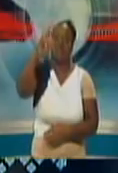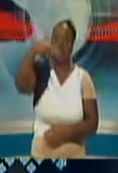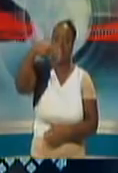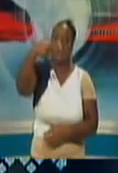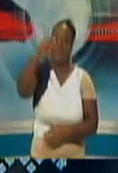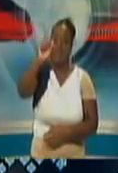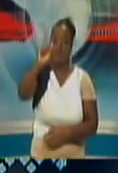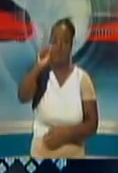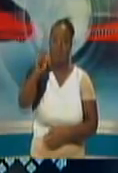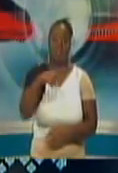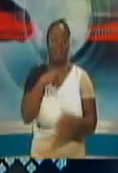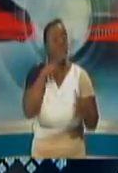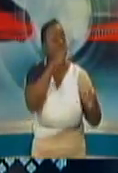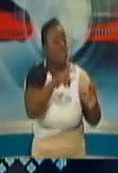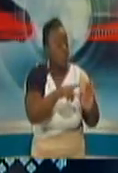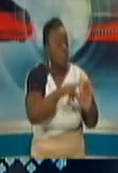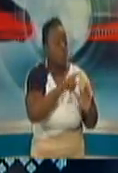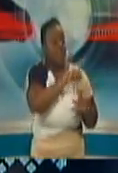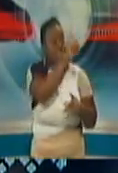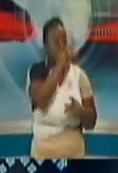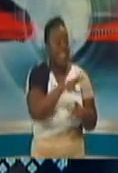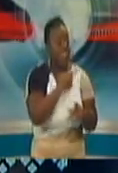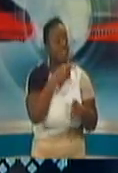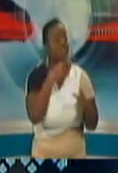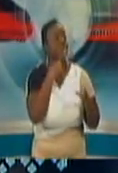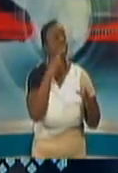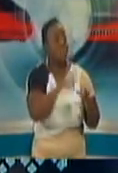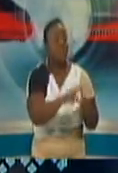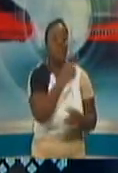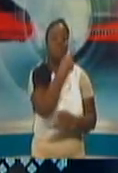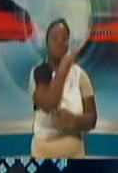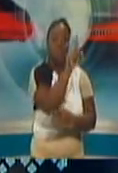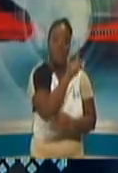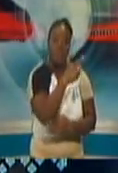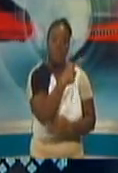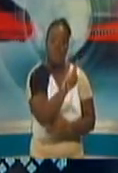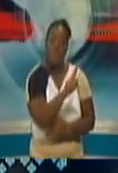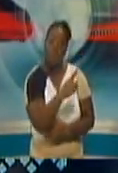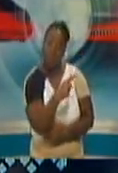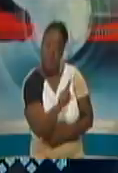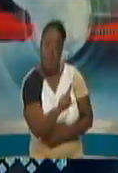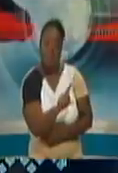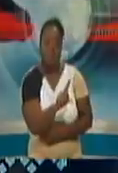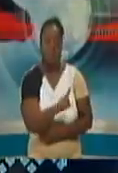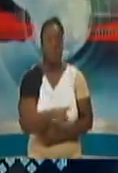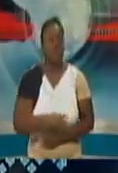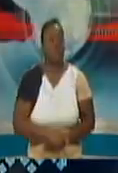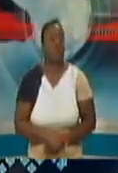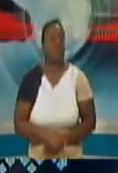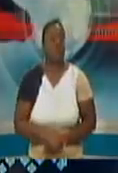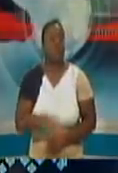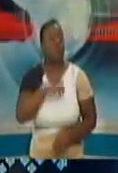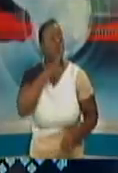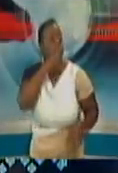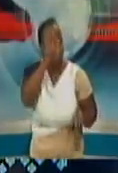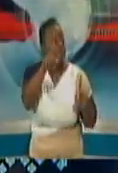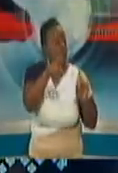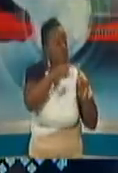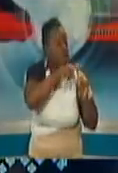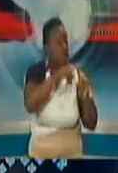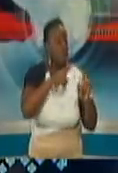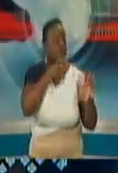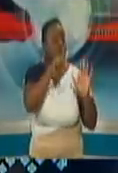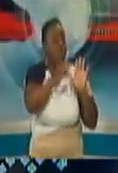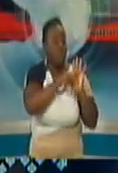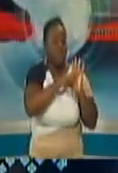verification process to ensure that all the tests are coming back actually true negatives and true positives. In terms of the community